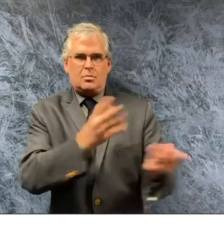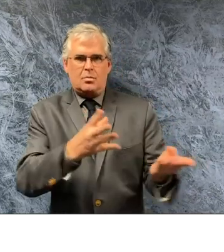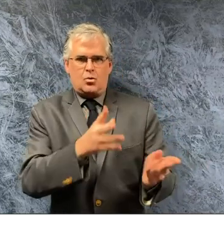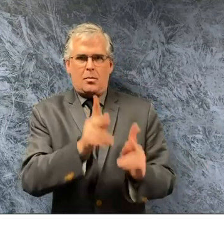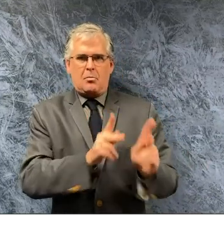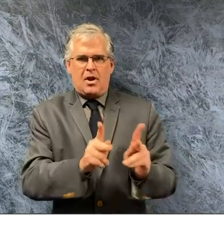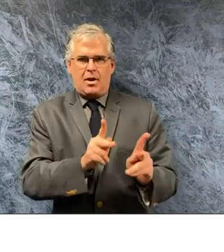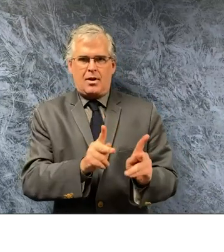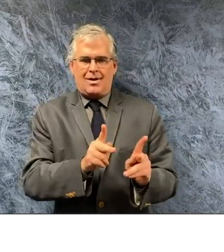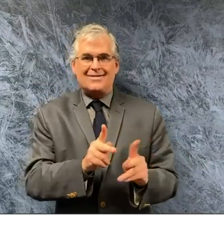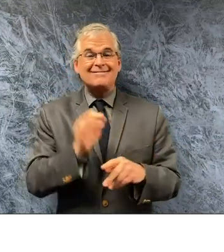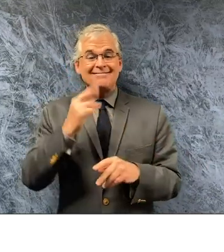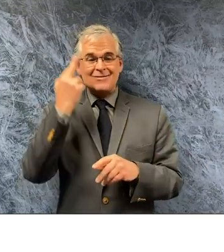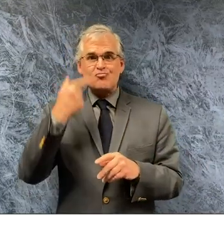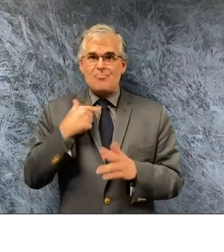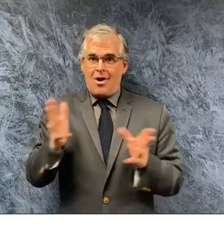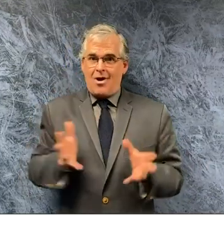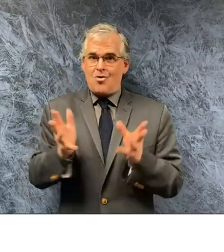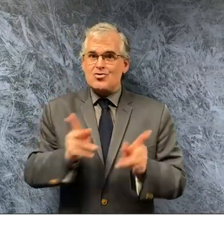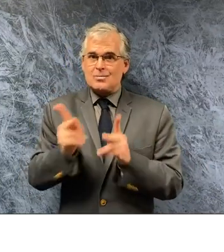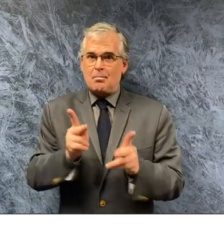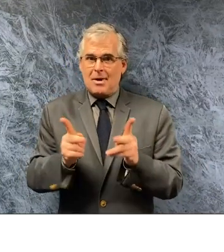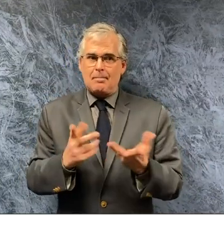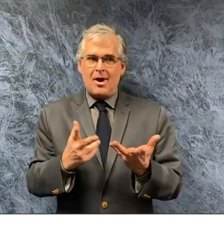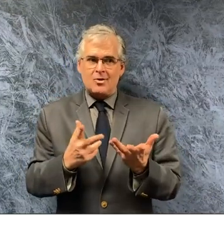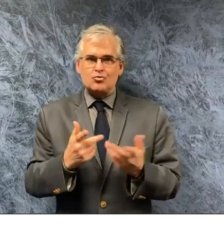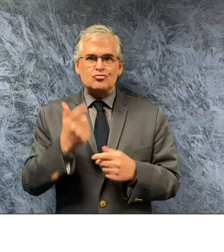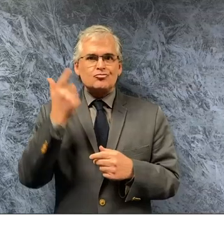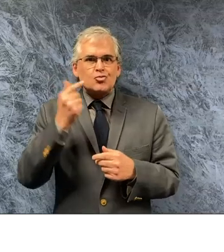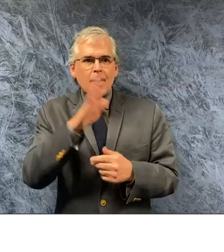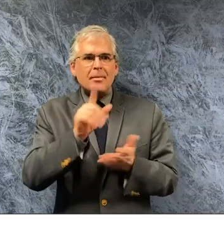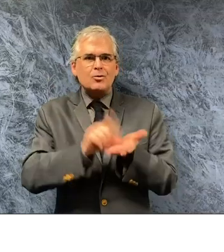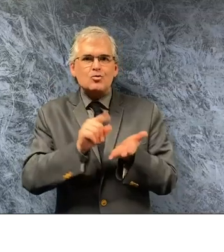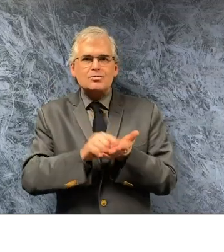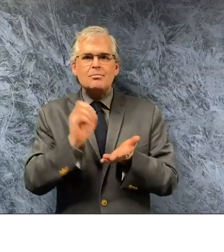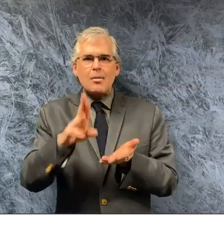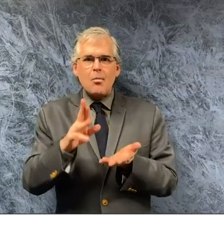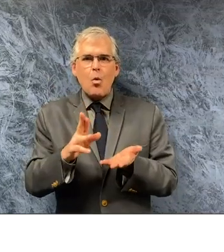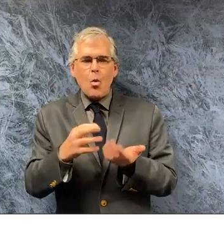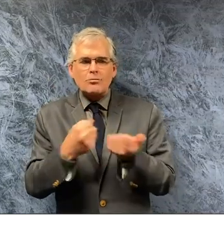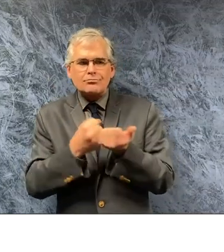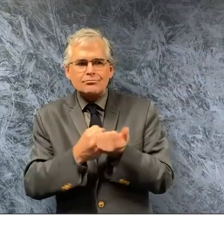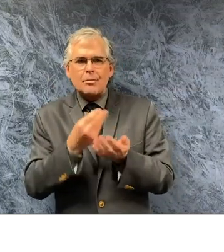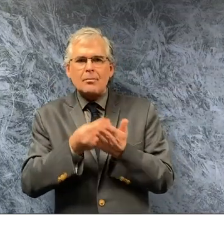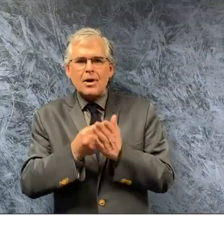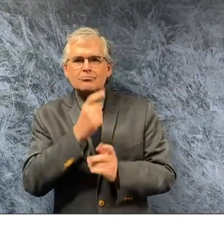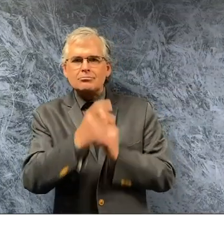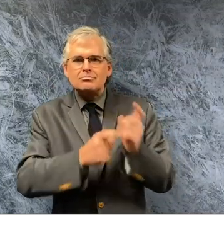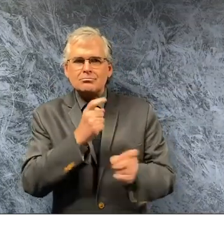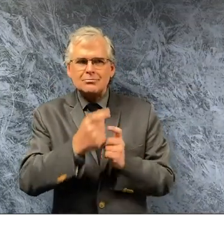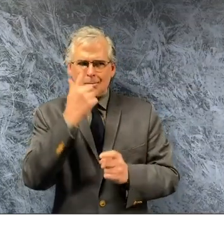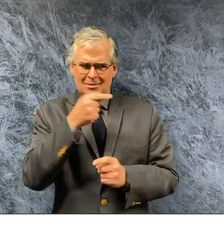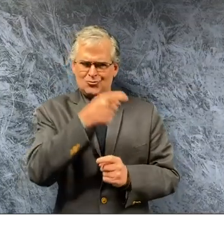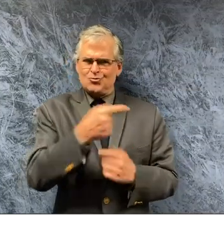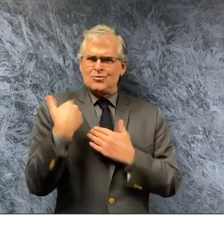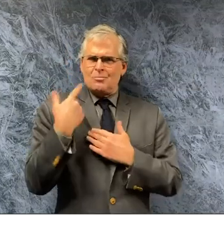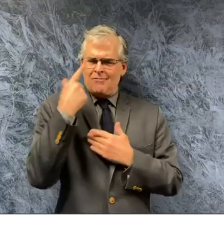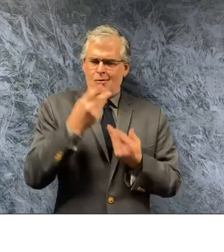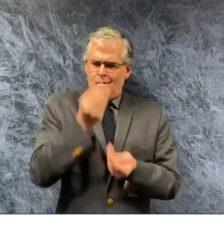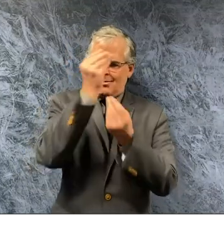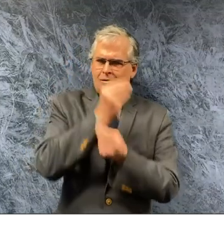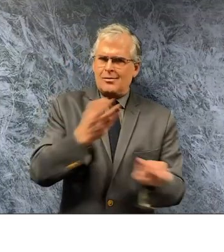to donate to news organizations because i need you out there to pass out this information it's frustrating when the